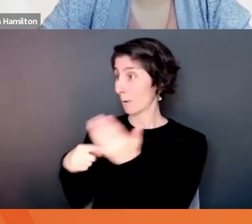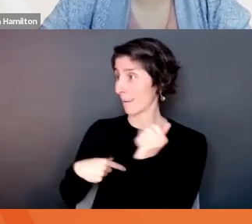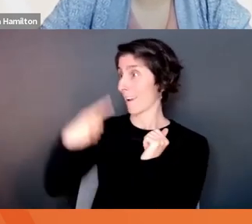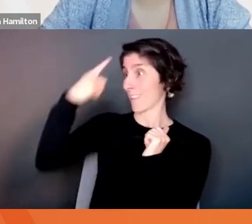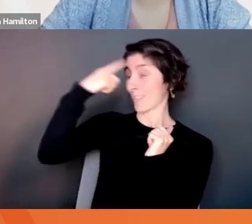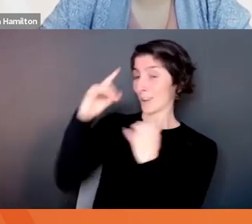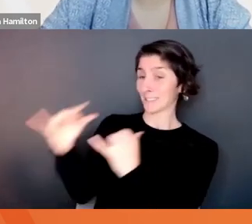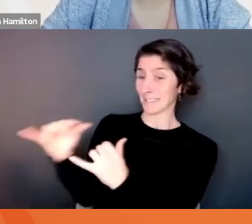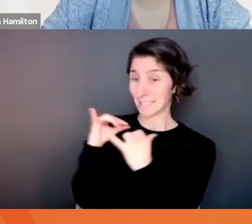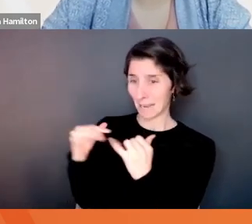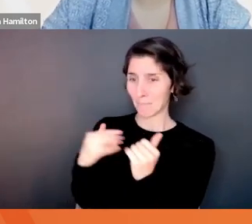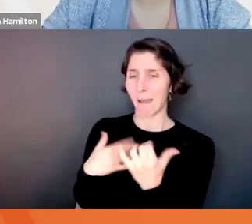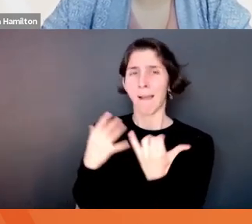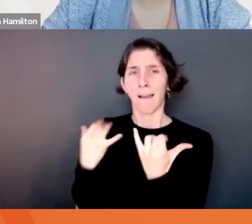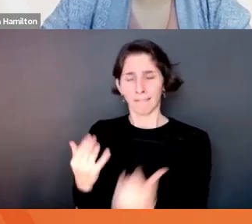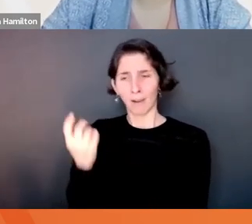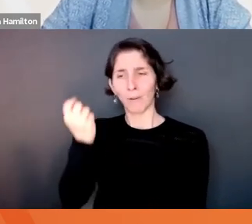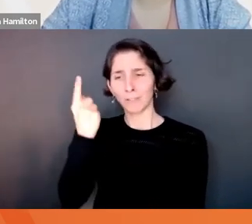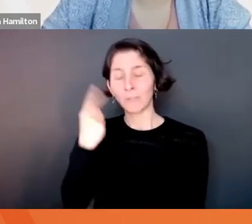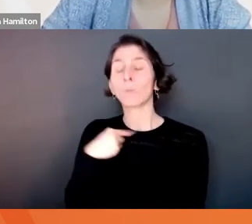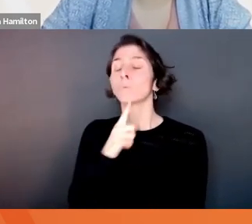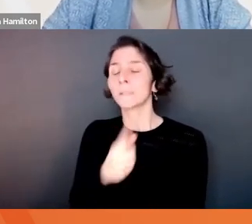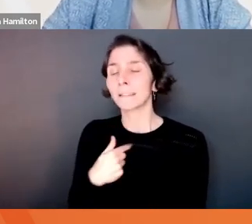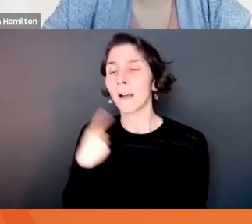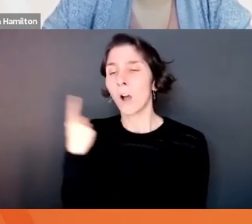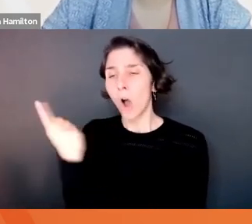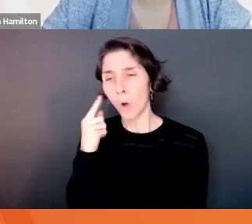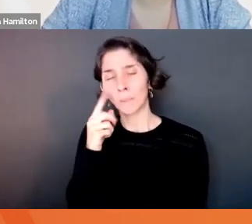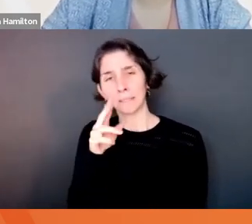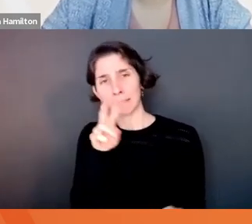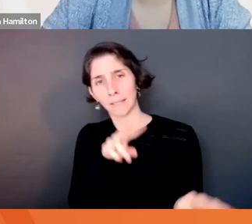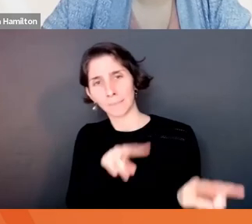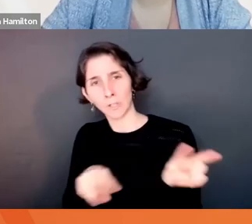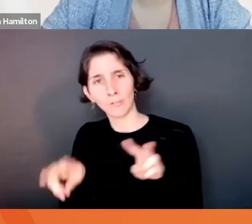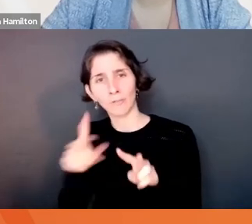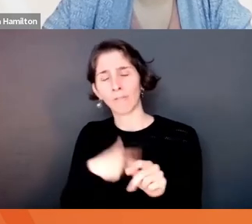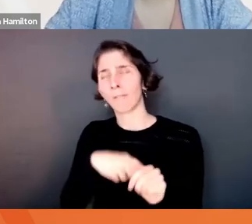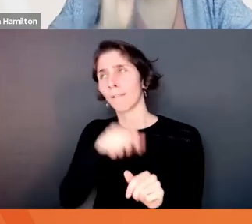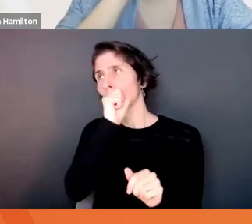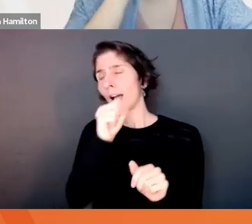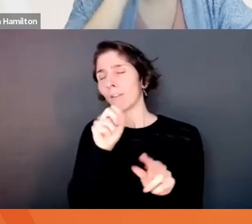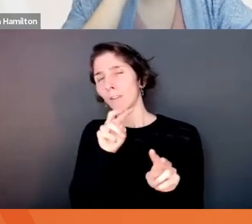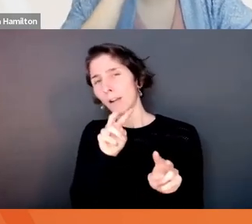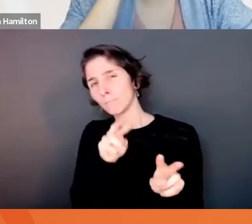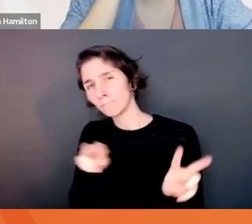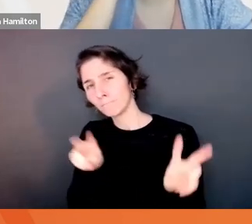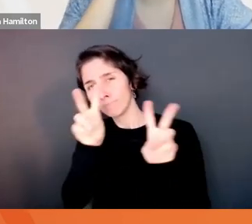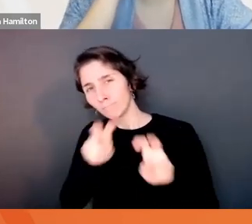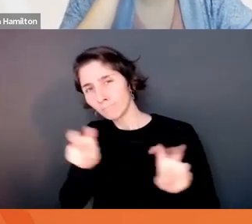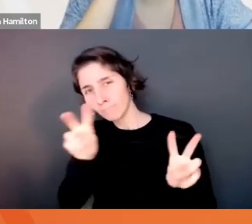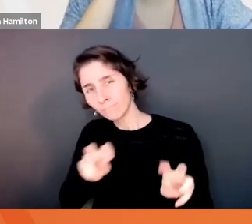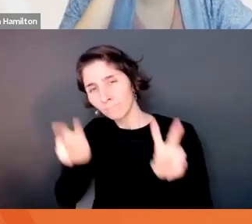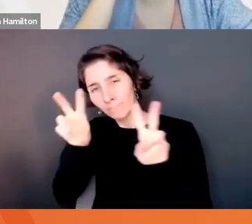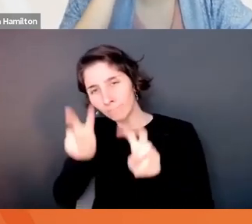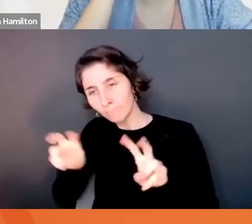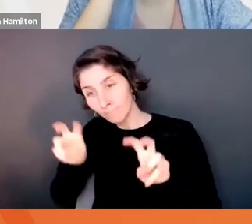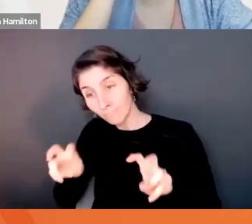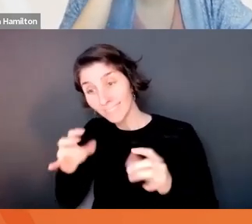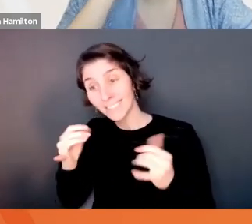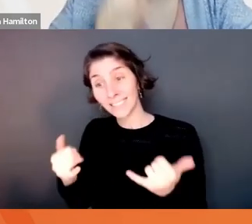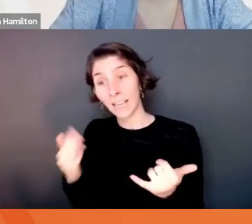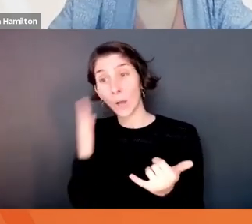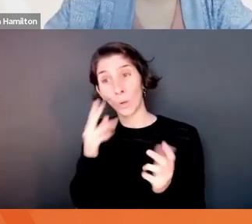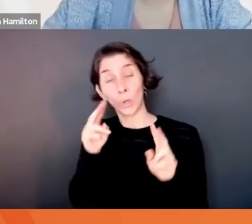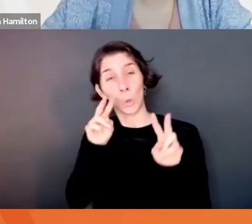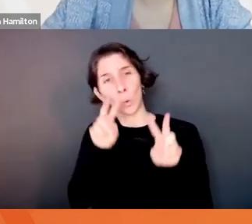now understand. Yeah, I've always been an observer. I love sitting there and watching people. But now I'm going to watch for what I can make